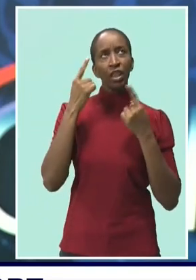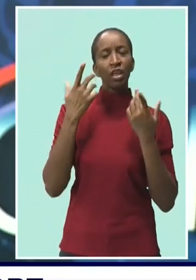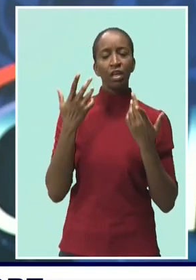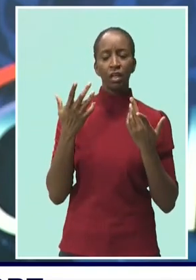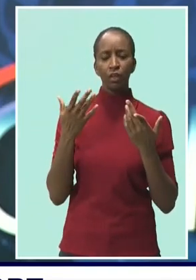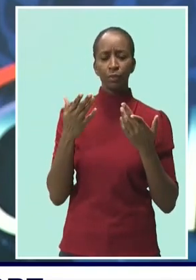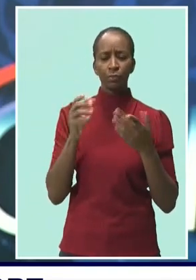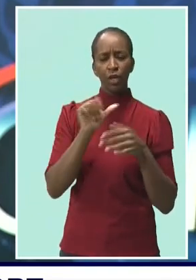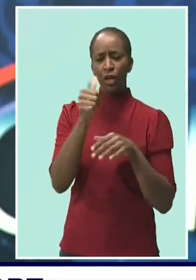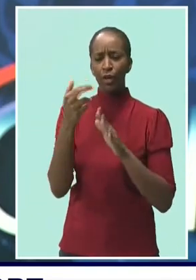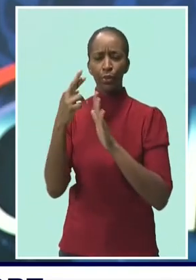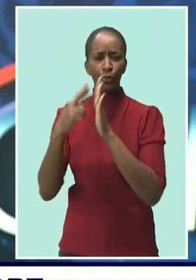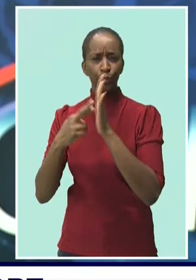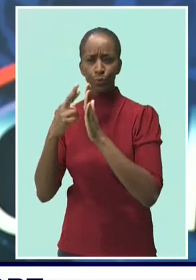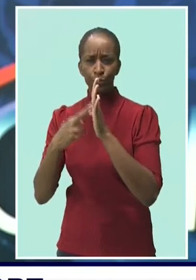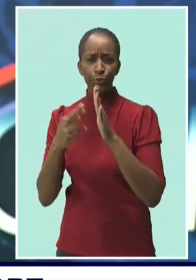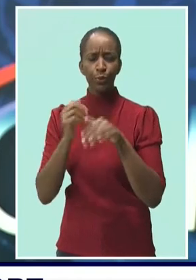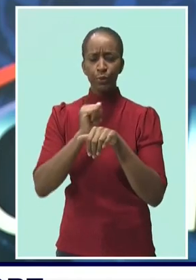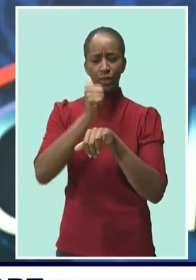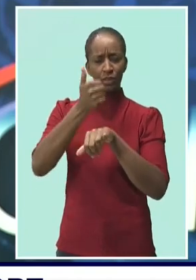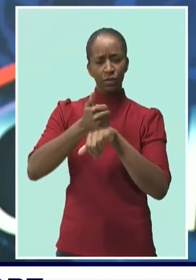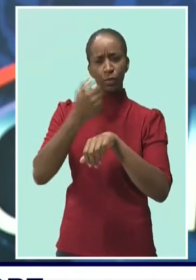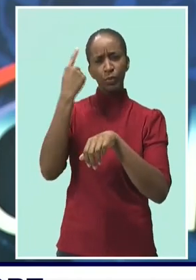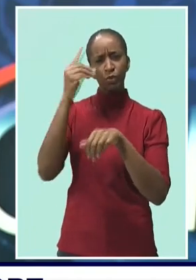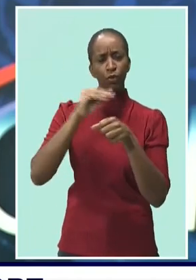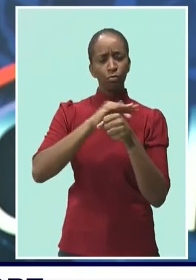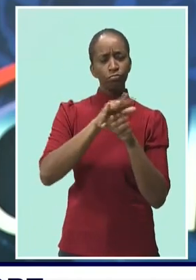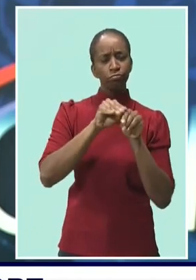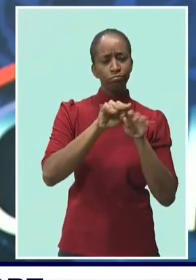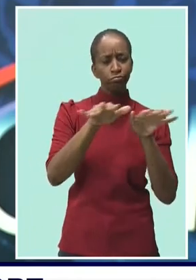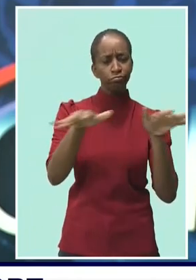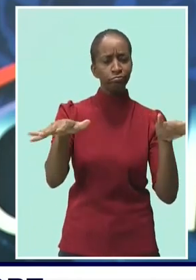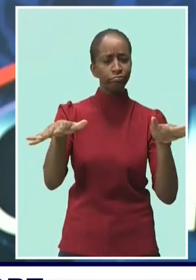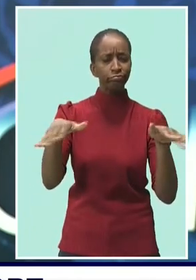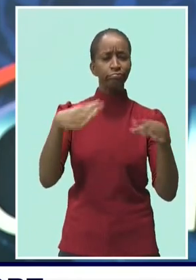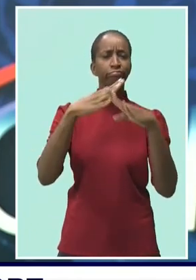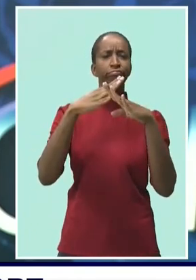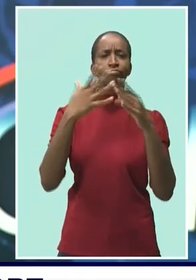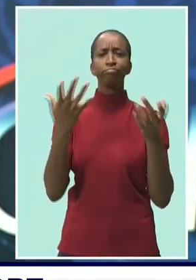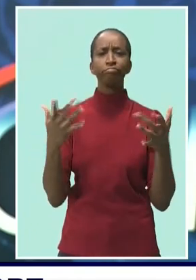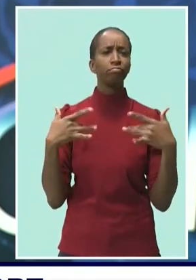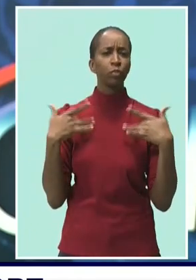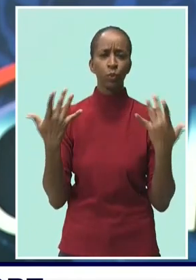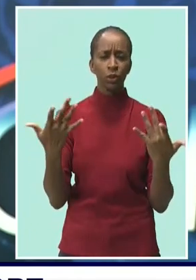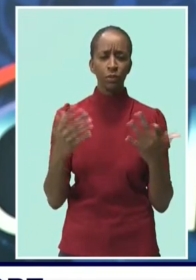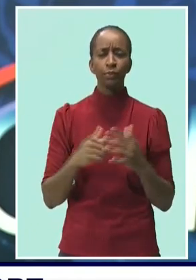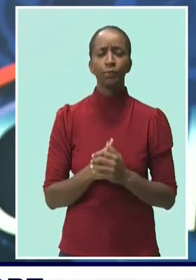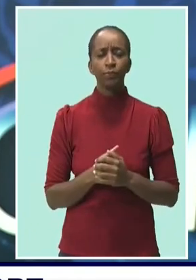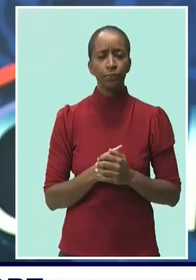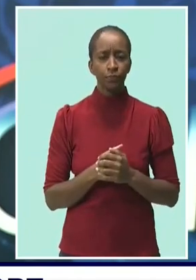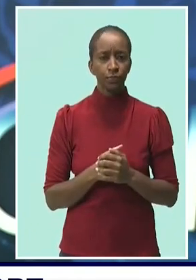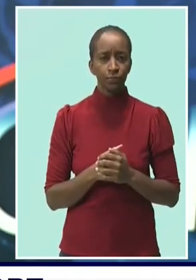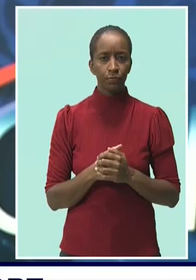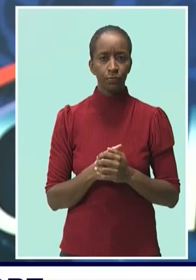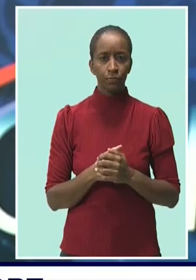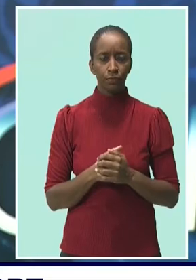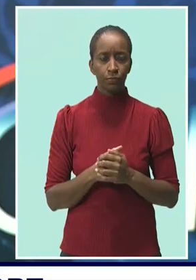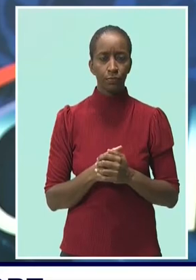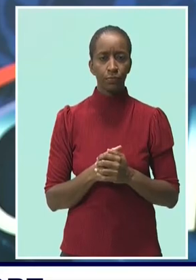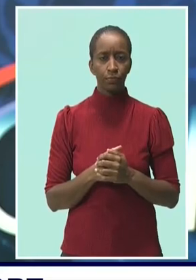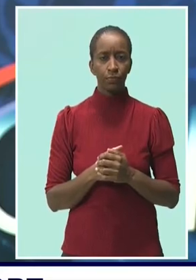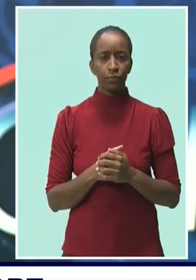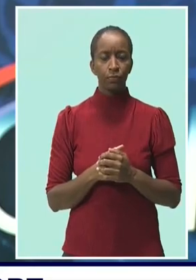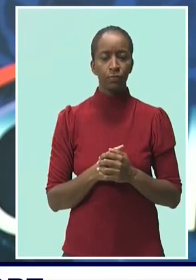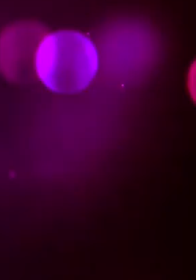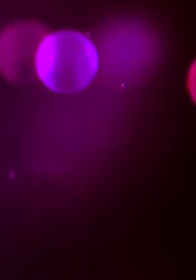episode of Coping with COVID-19, we look at some recent proposals from the United Nations COVID-19 Assessment for Barberas.